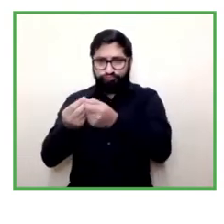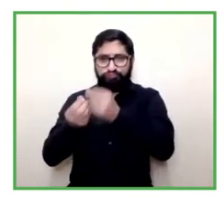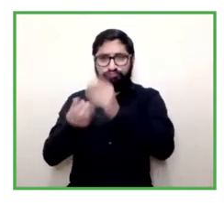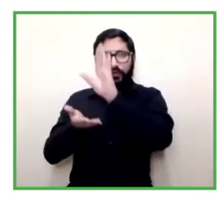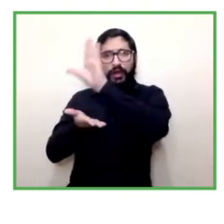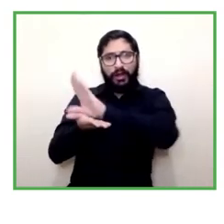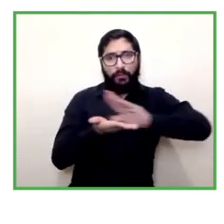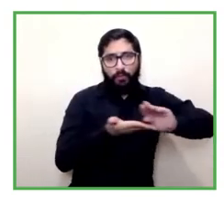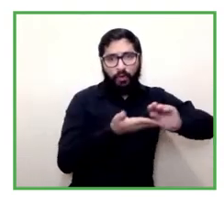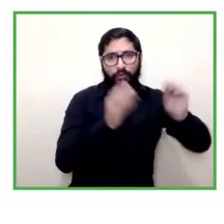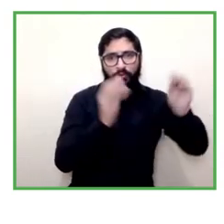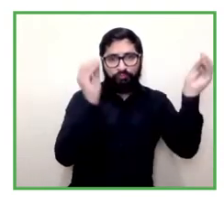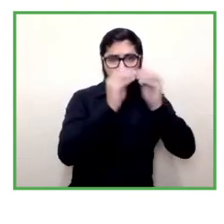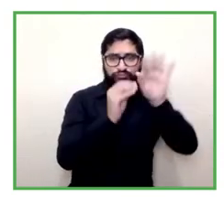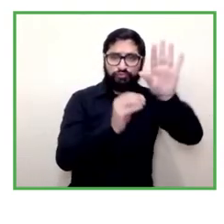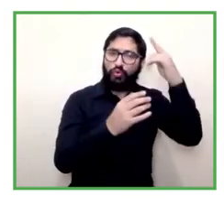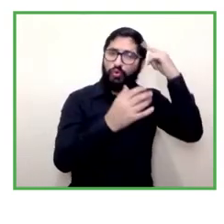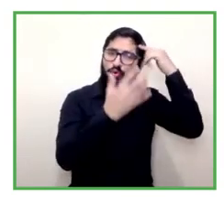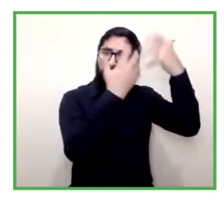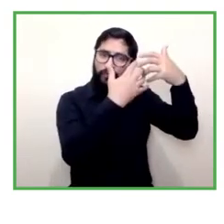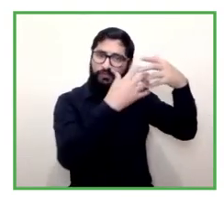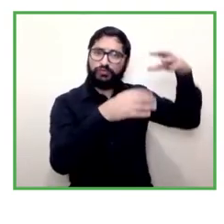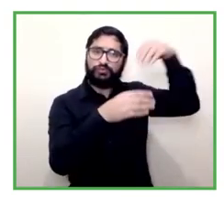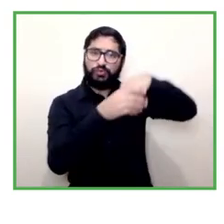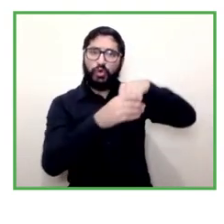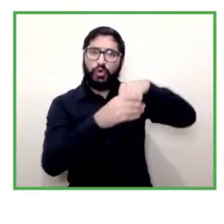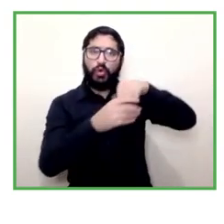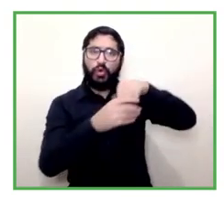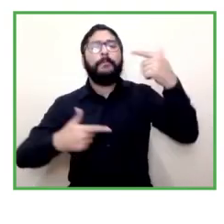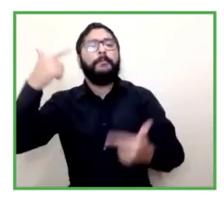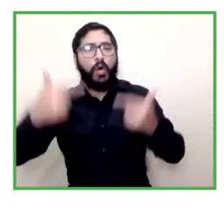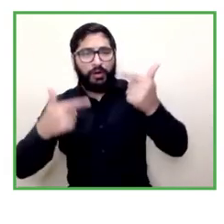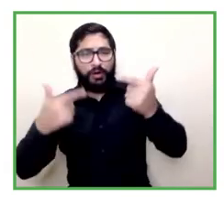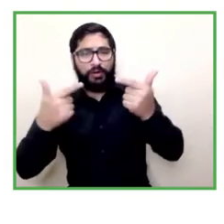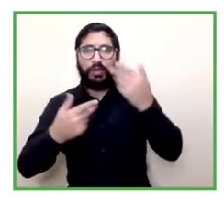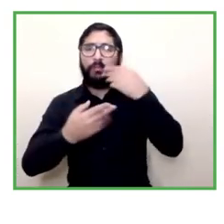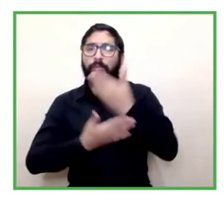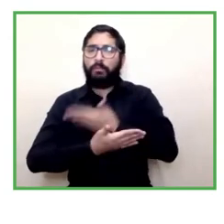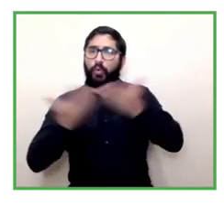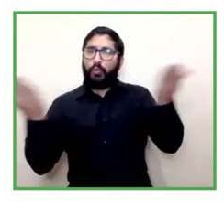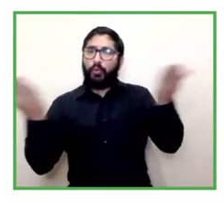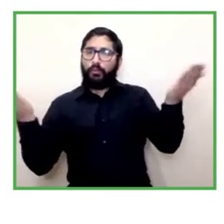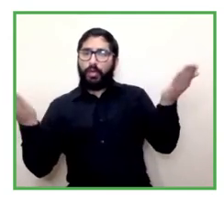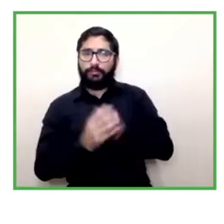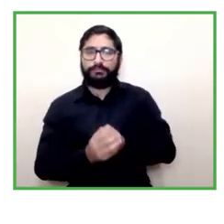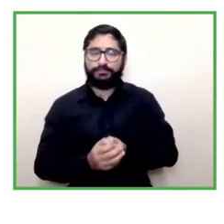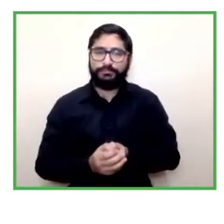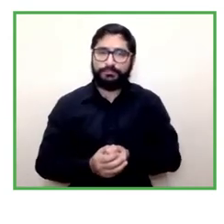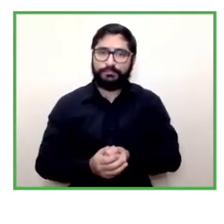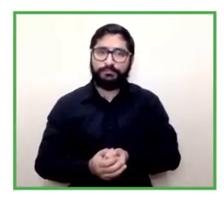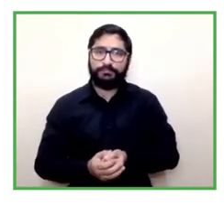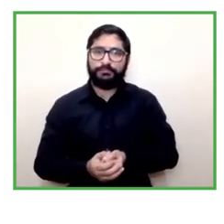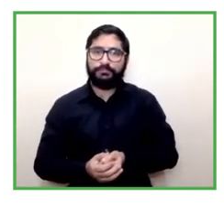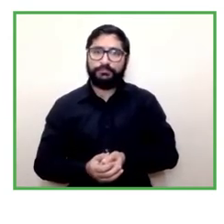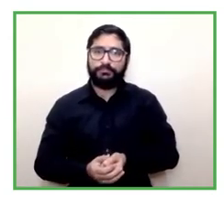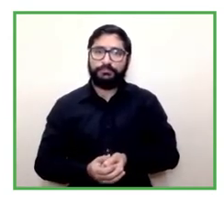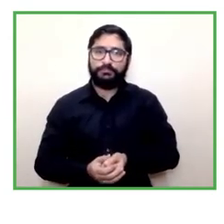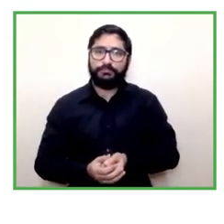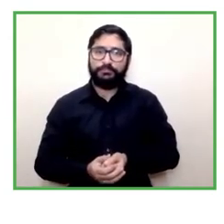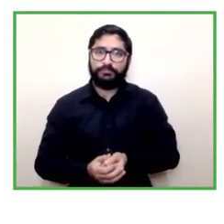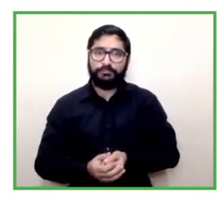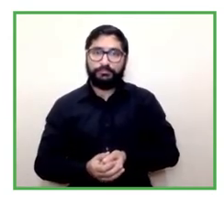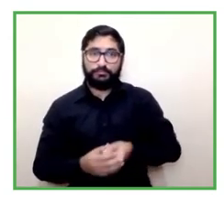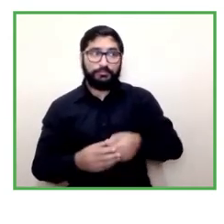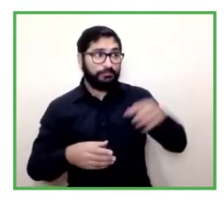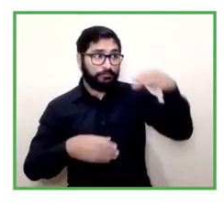and what conditions do you see emerging from public policies as you know whoever